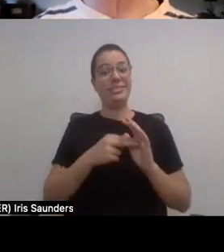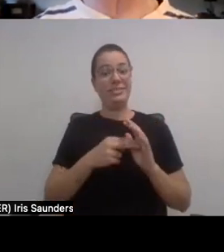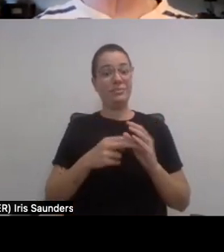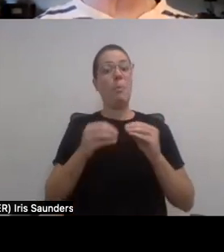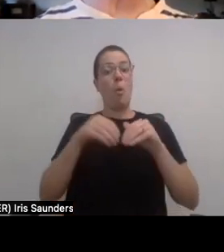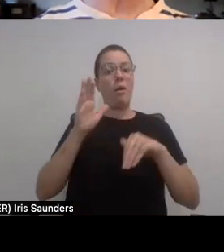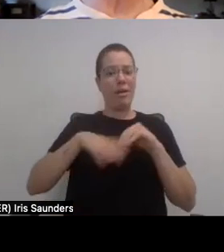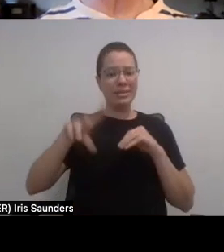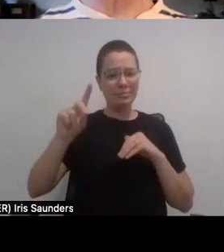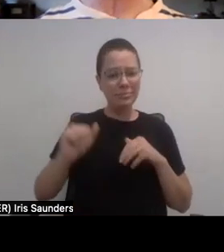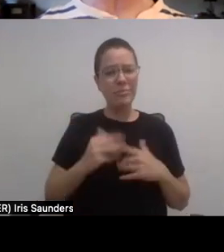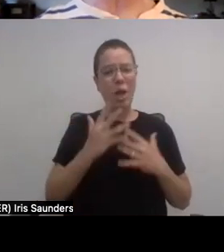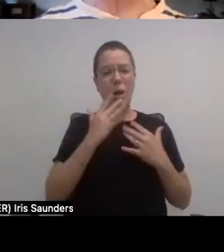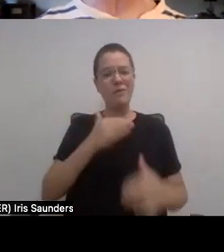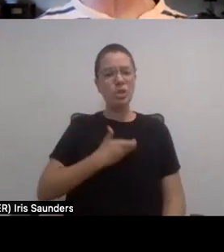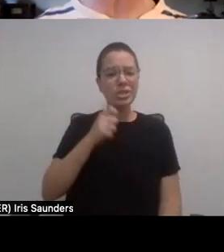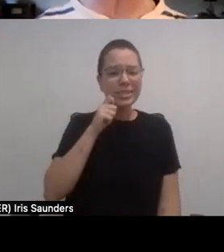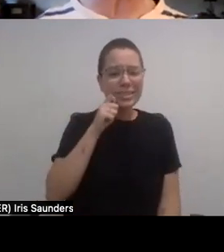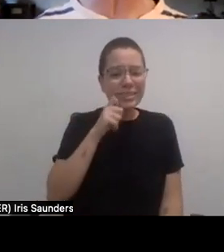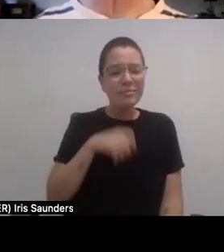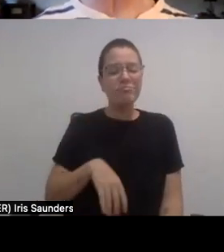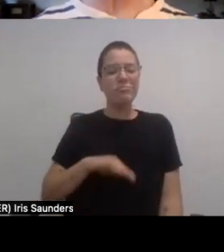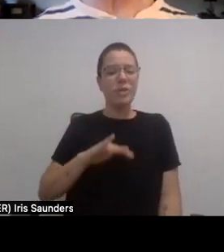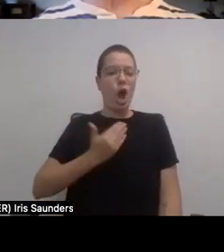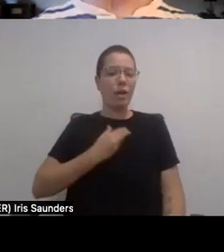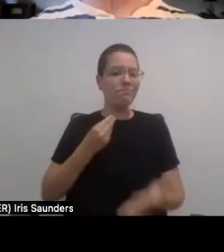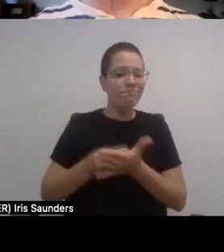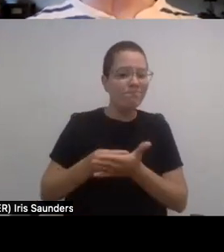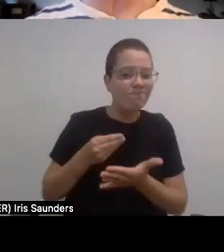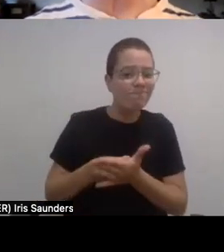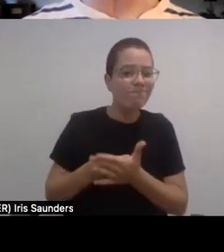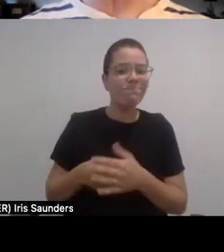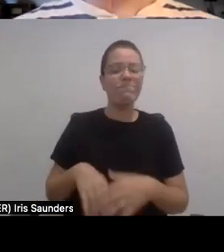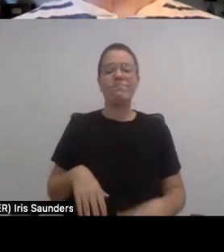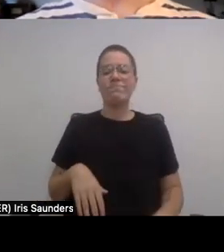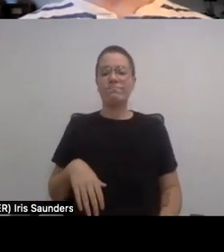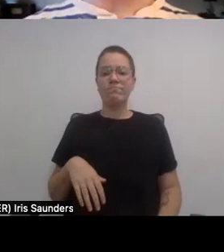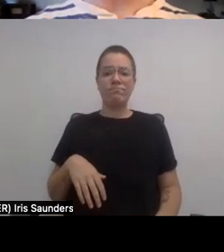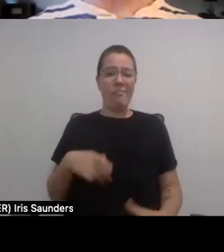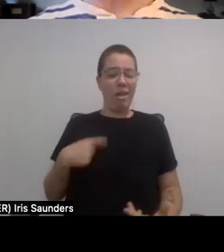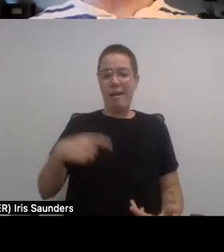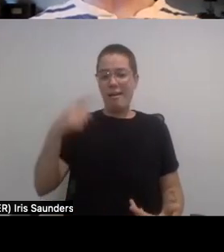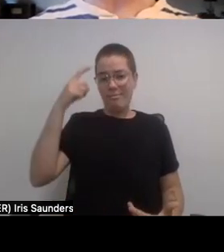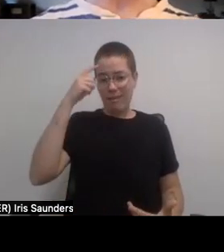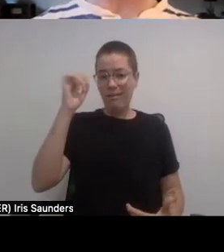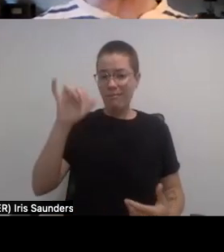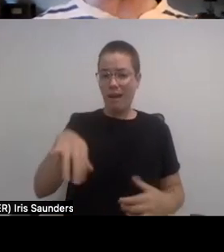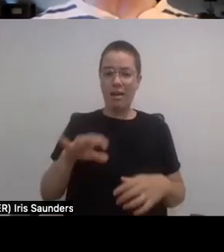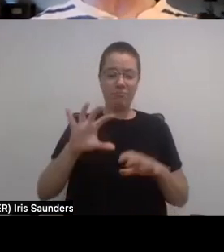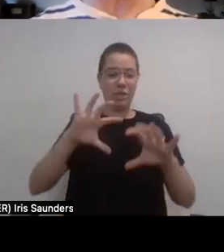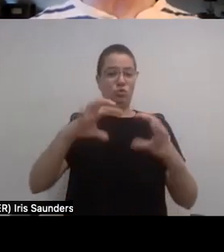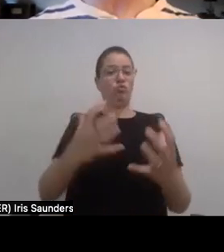our skin, it's, you know, it's our socioeconomics. And so I think the industry could be more